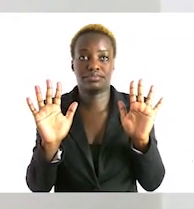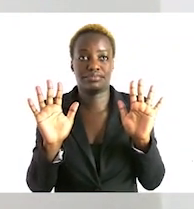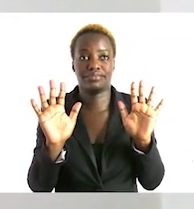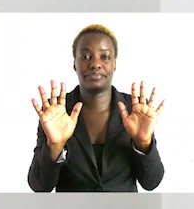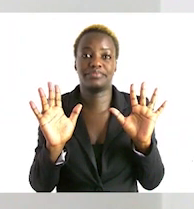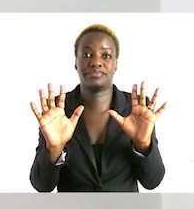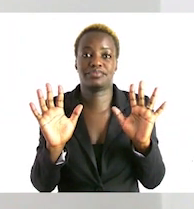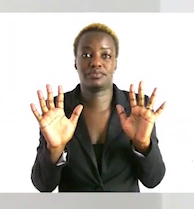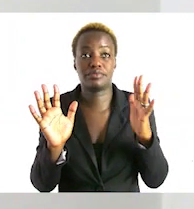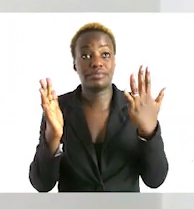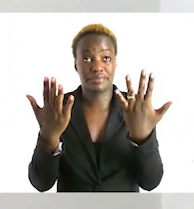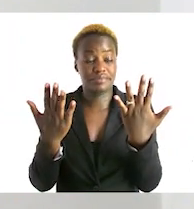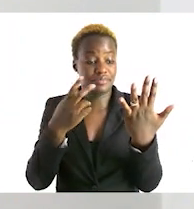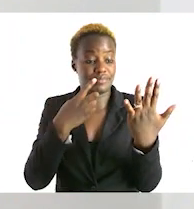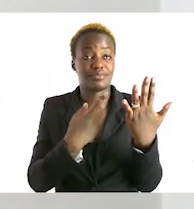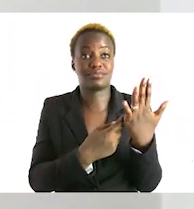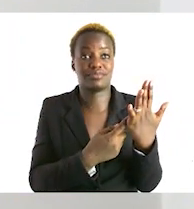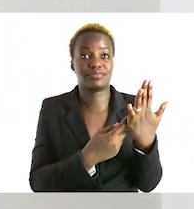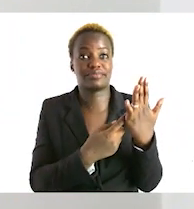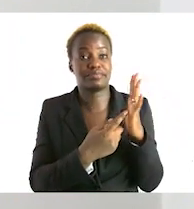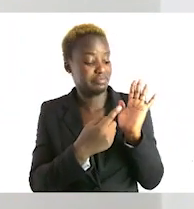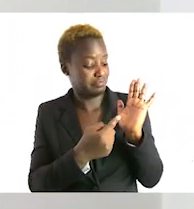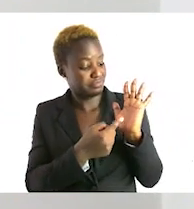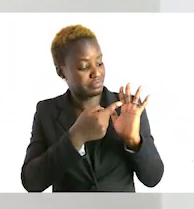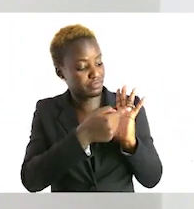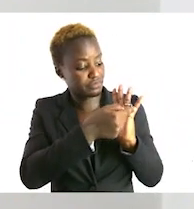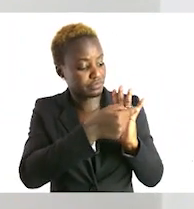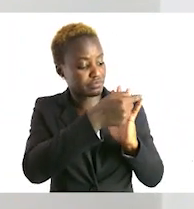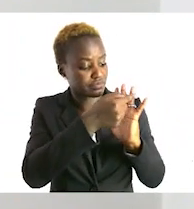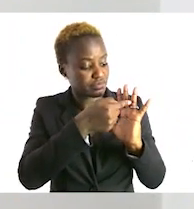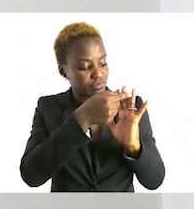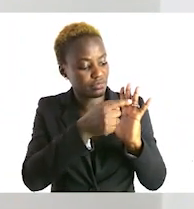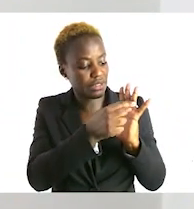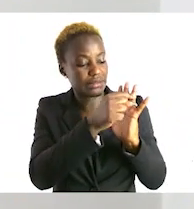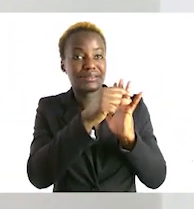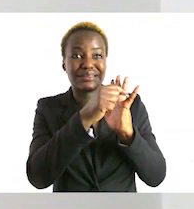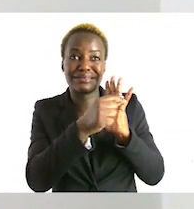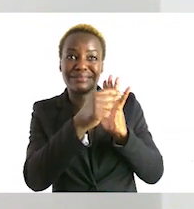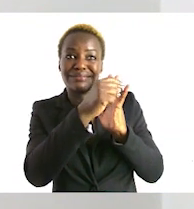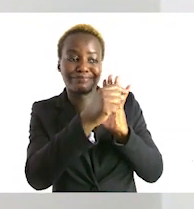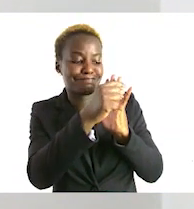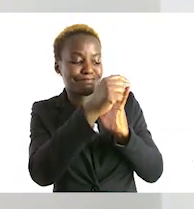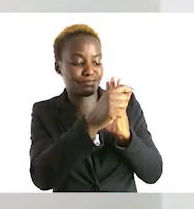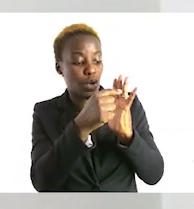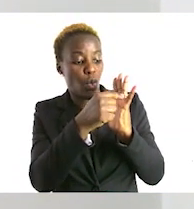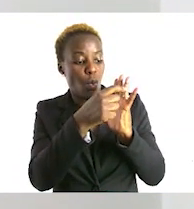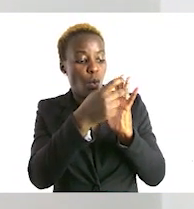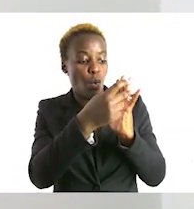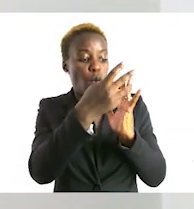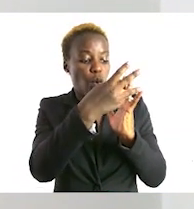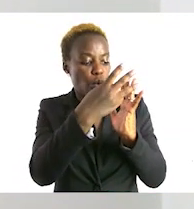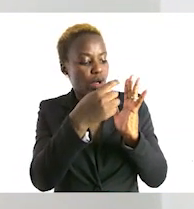can you turn them towards you can you see each of the fingers are divided into three segments